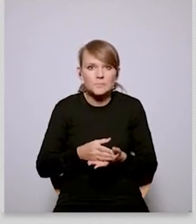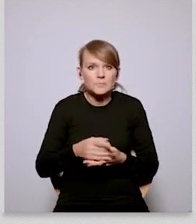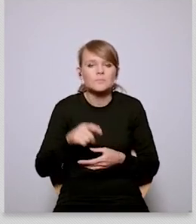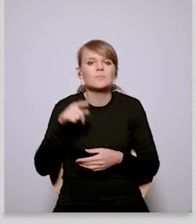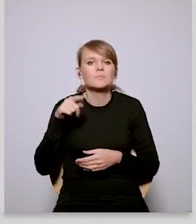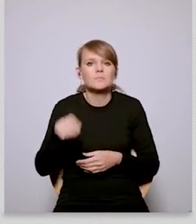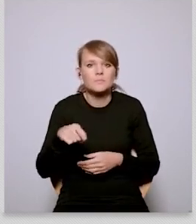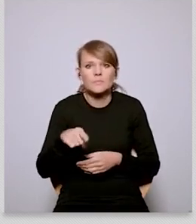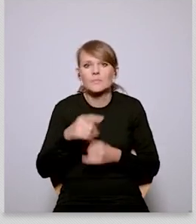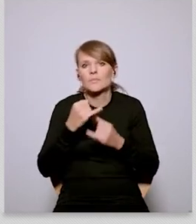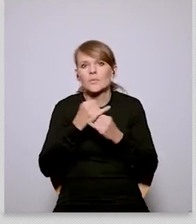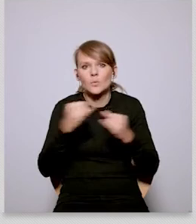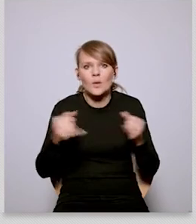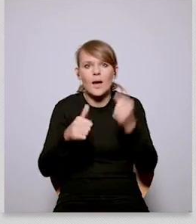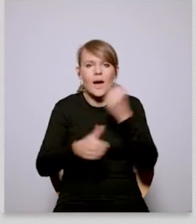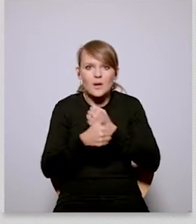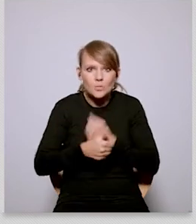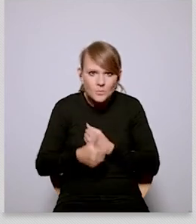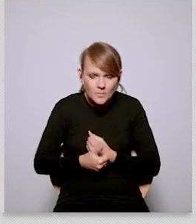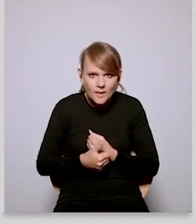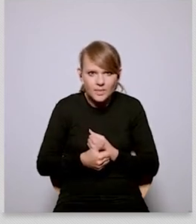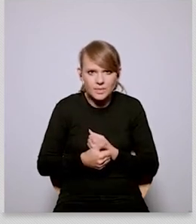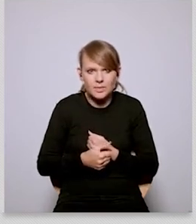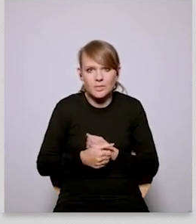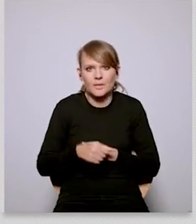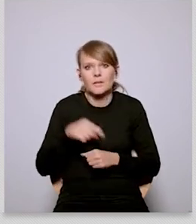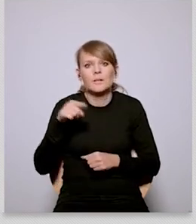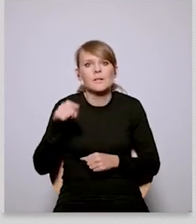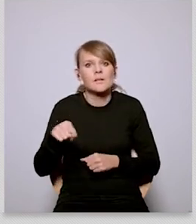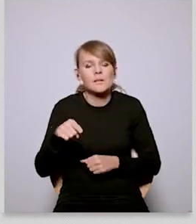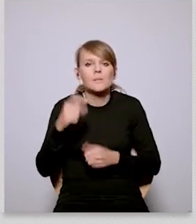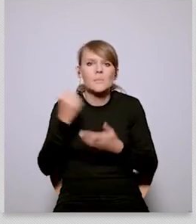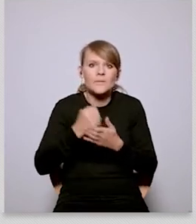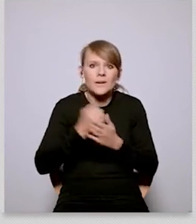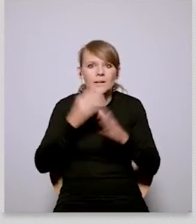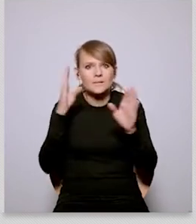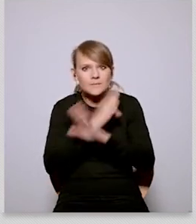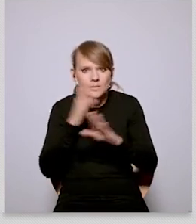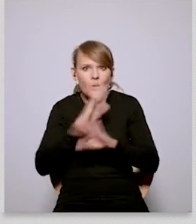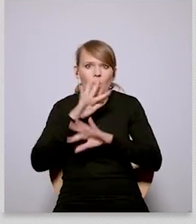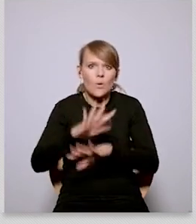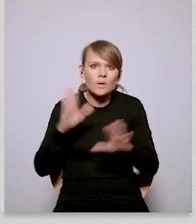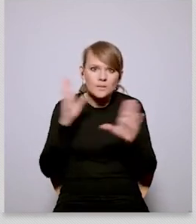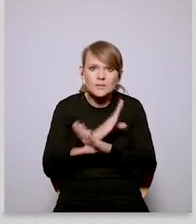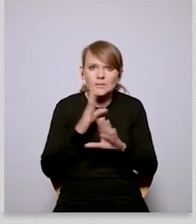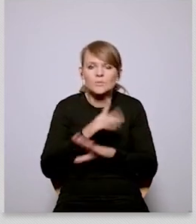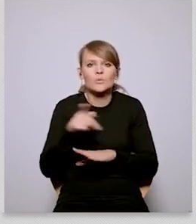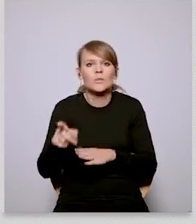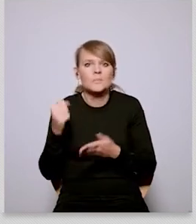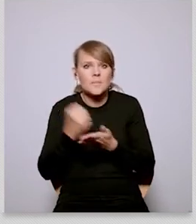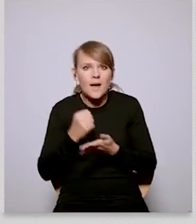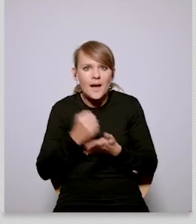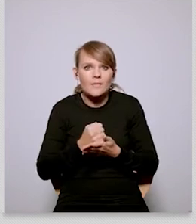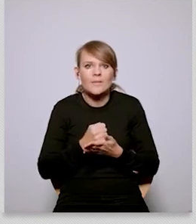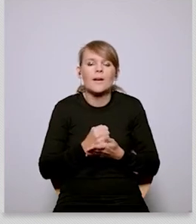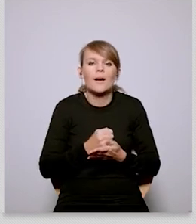internationalist conspiracy um uh to sort of operate on global challenges and it it sort of puts the onus more